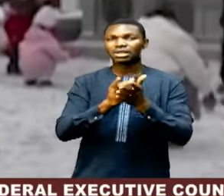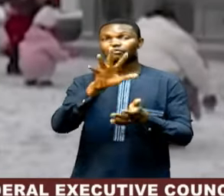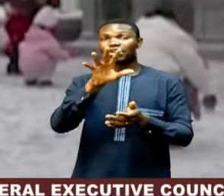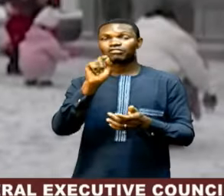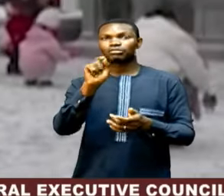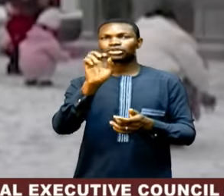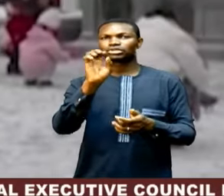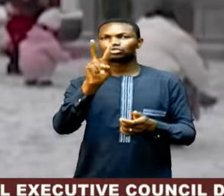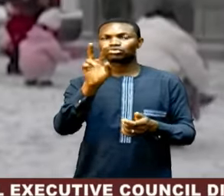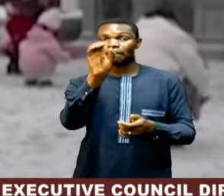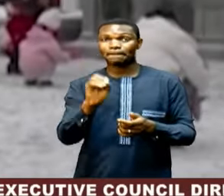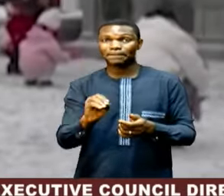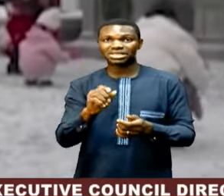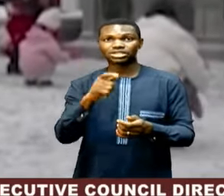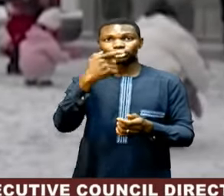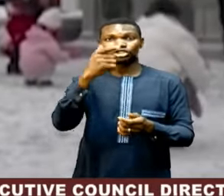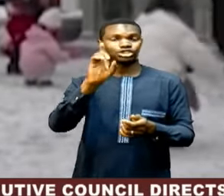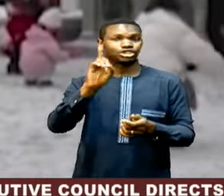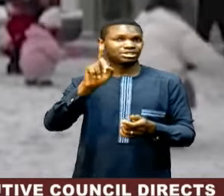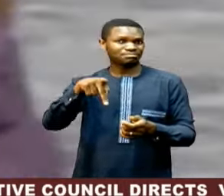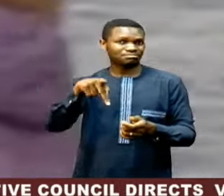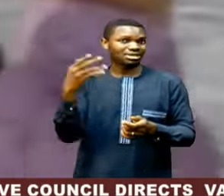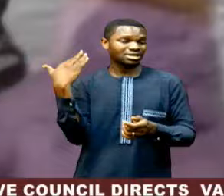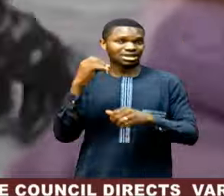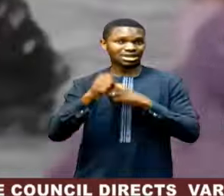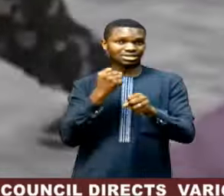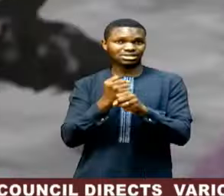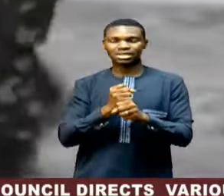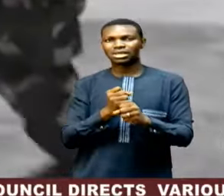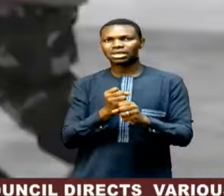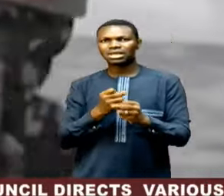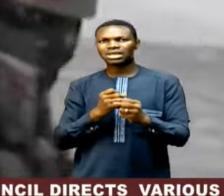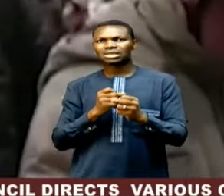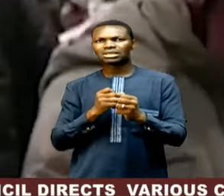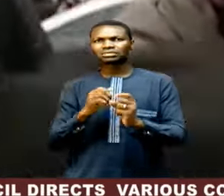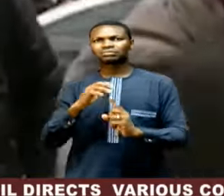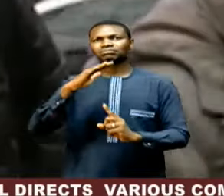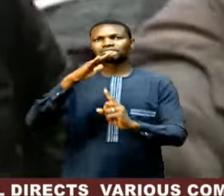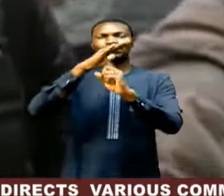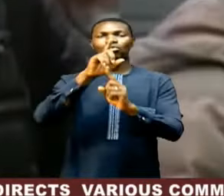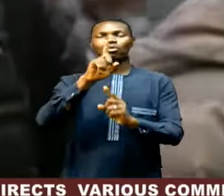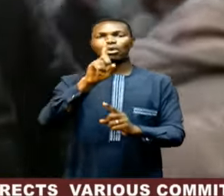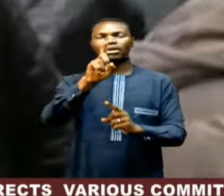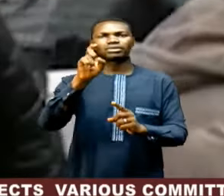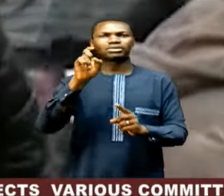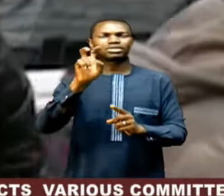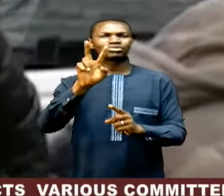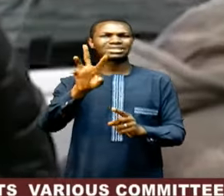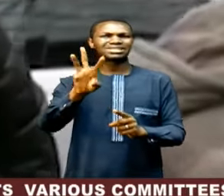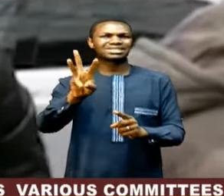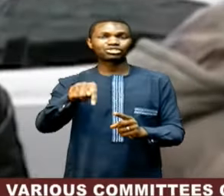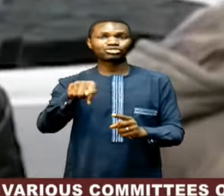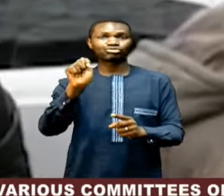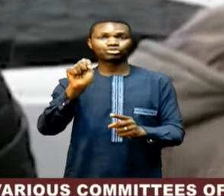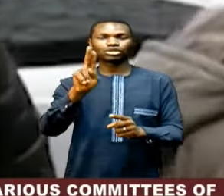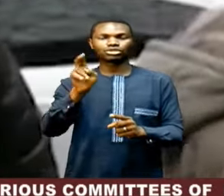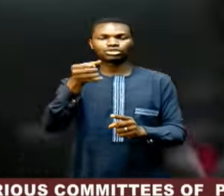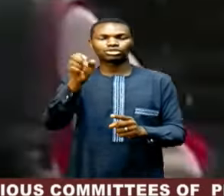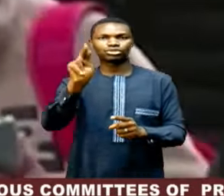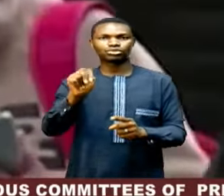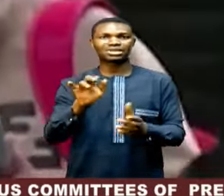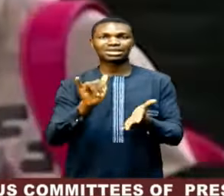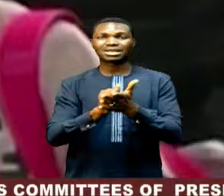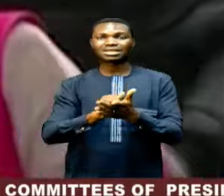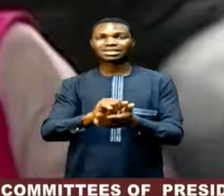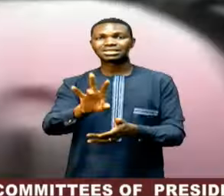domestic product last year to hit 126 trillion yuan, that is $17.6 trillion.